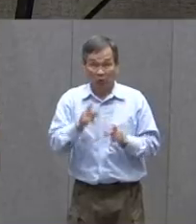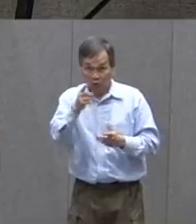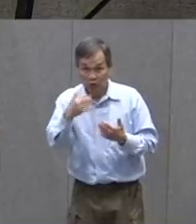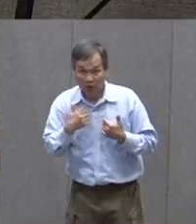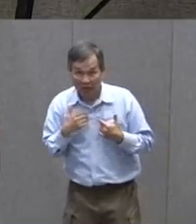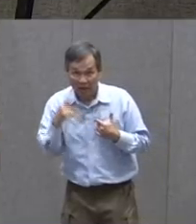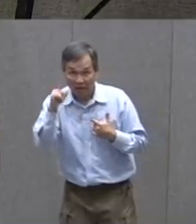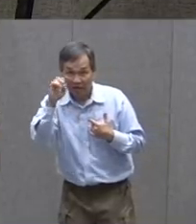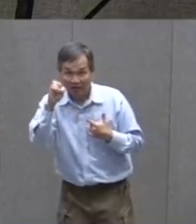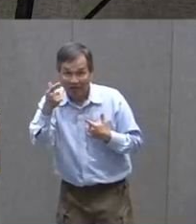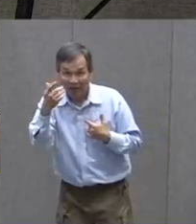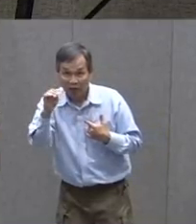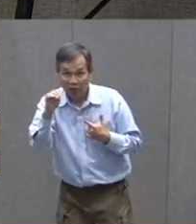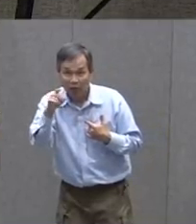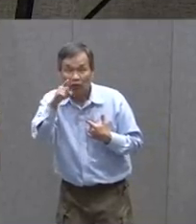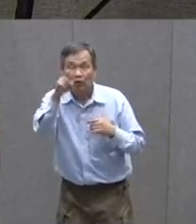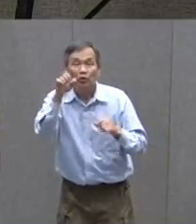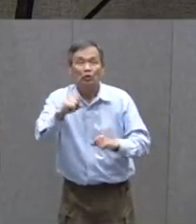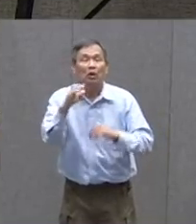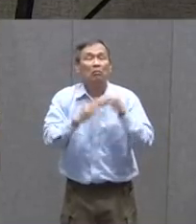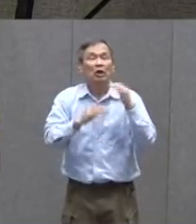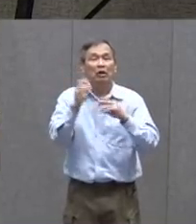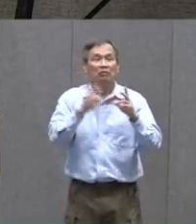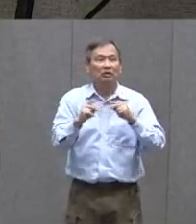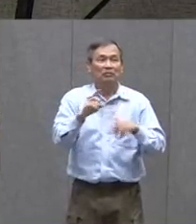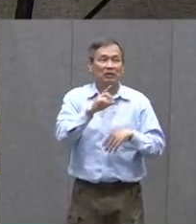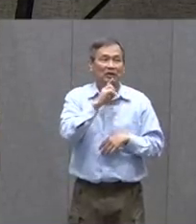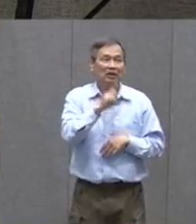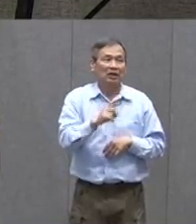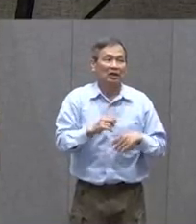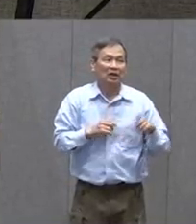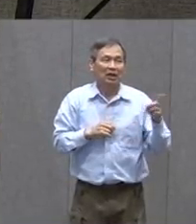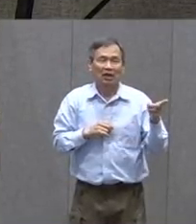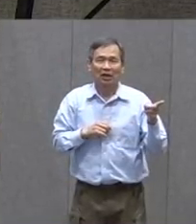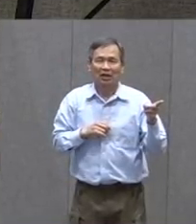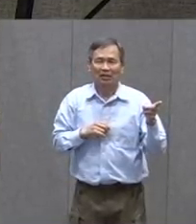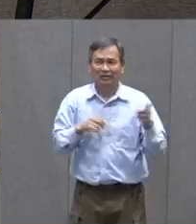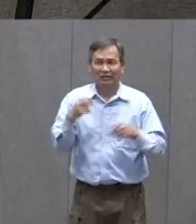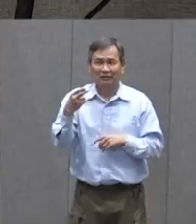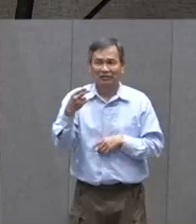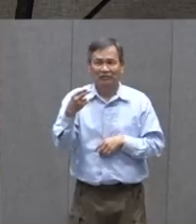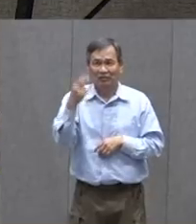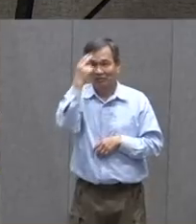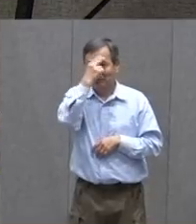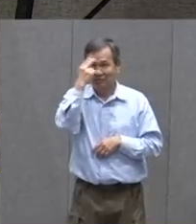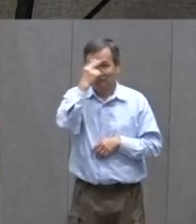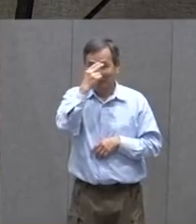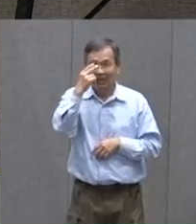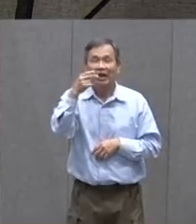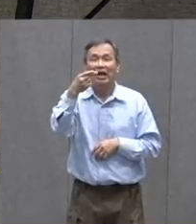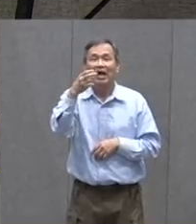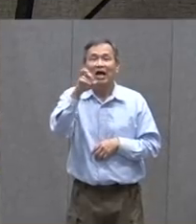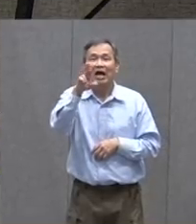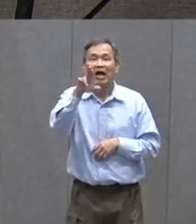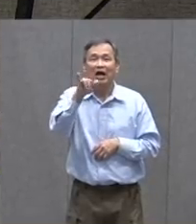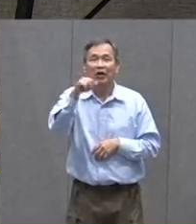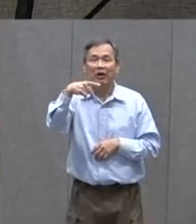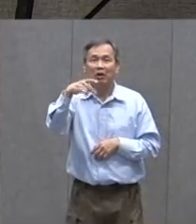You could build some people That represent I think this is actually Hermione Granger From Harry Potter But you could use Some